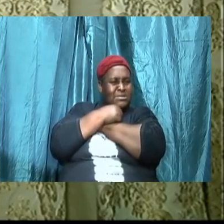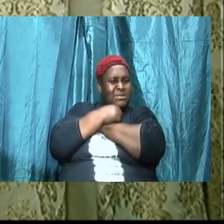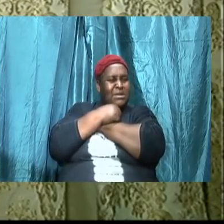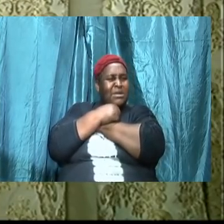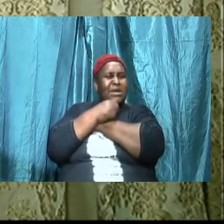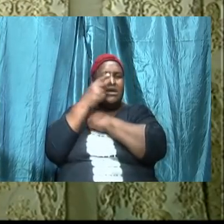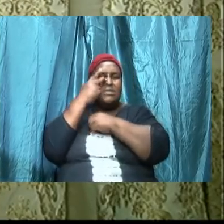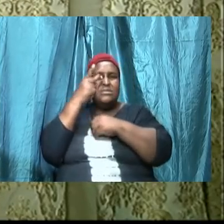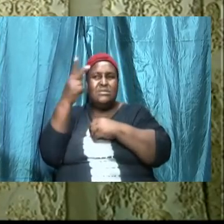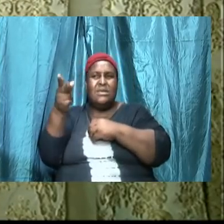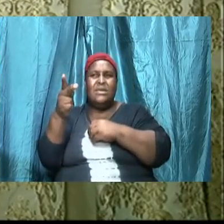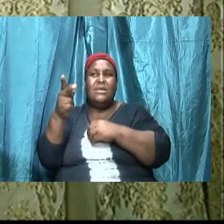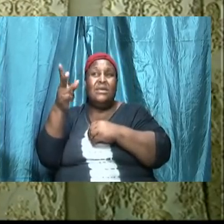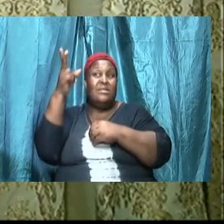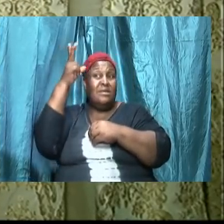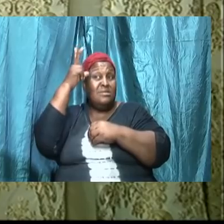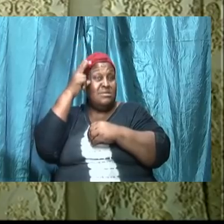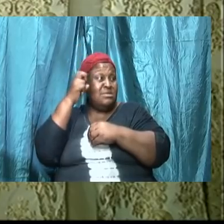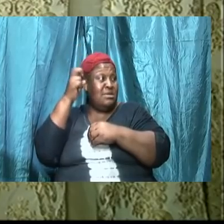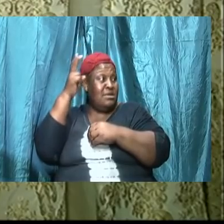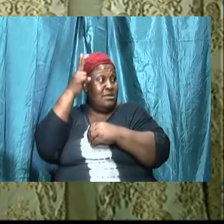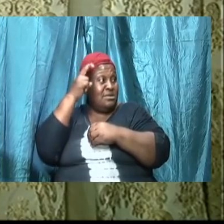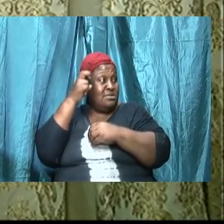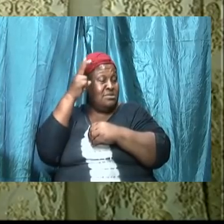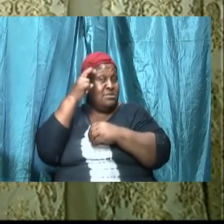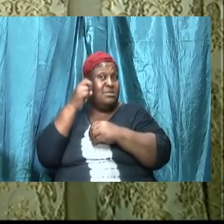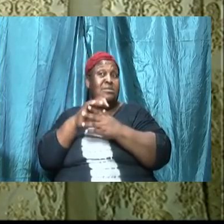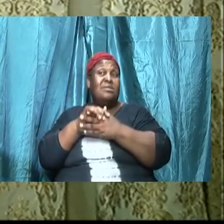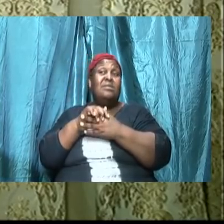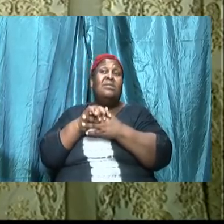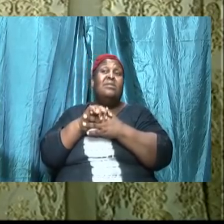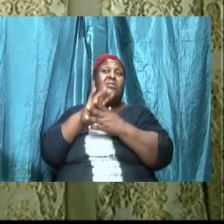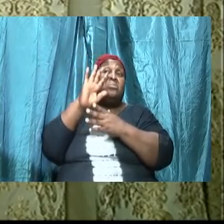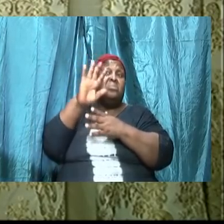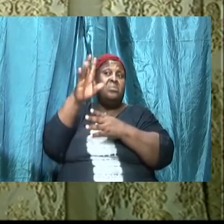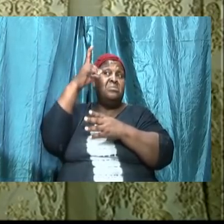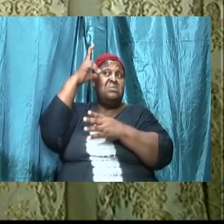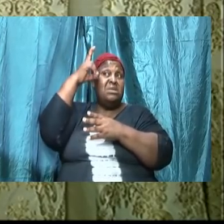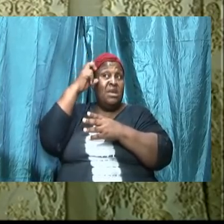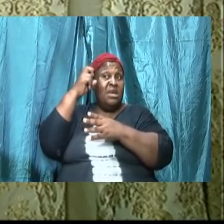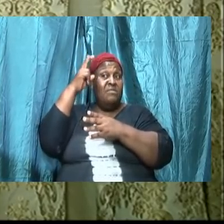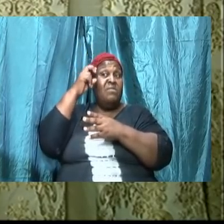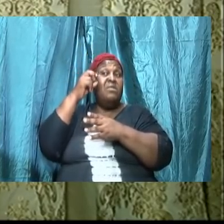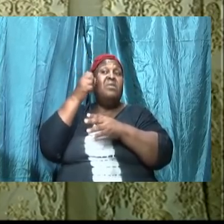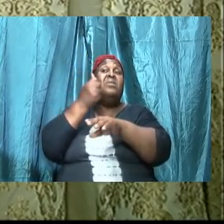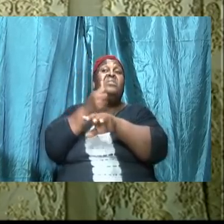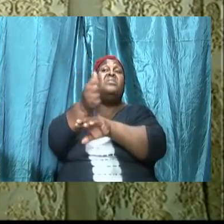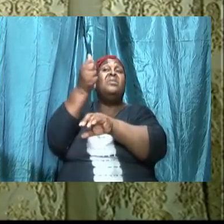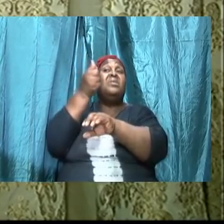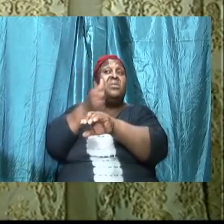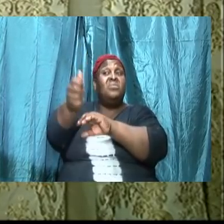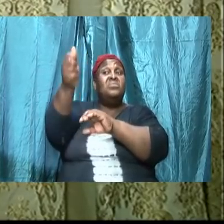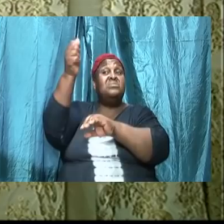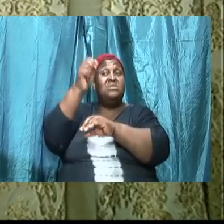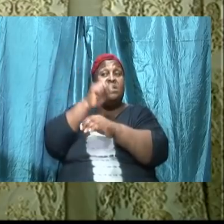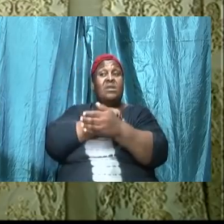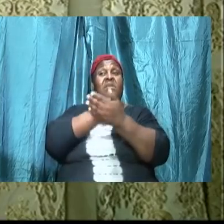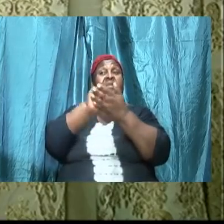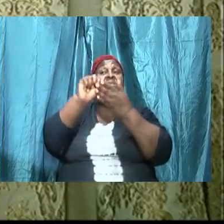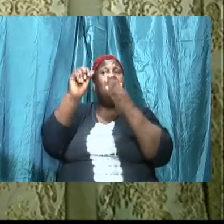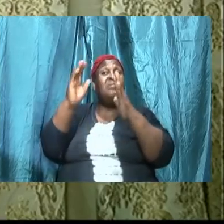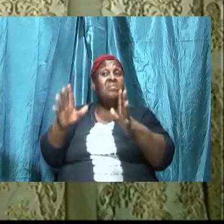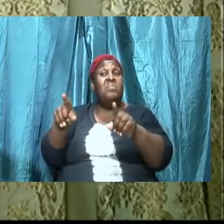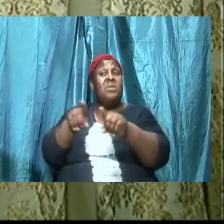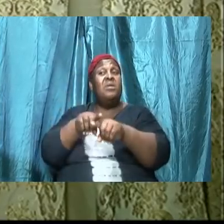see that Satan your foe your adversary the accuser of the brethren as